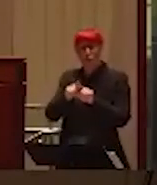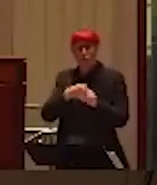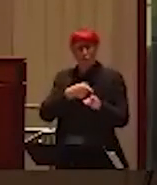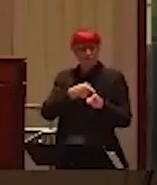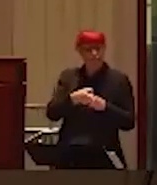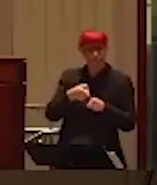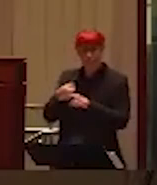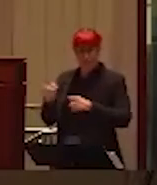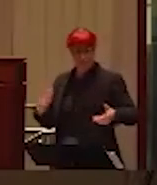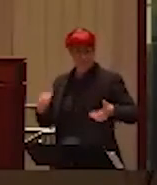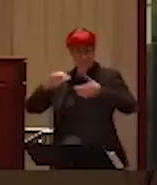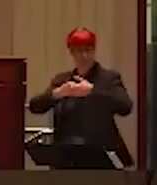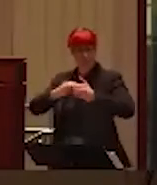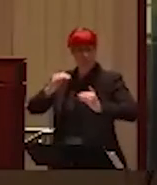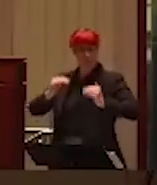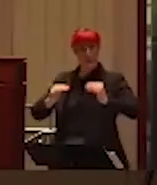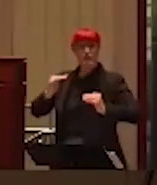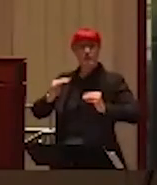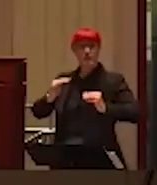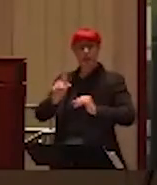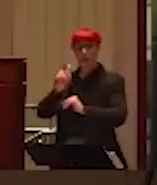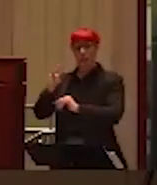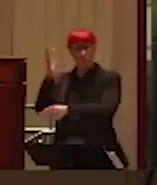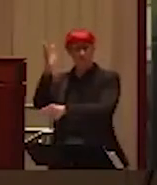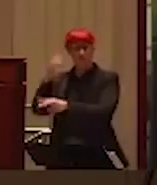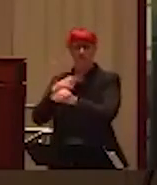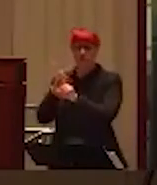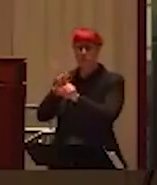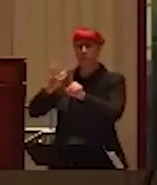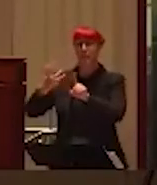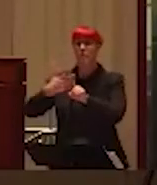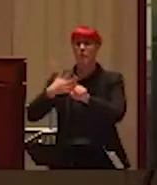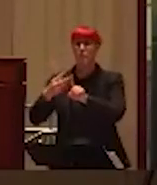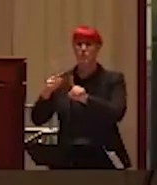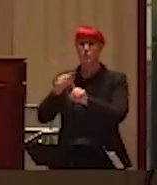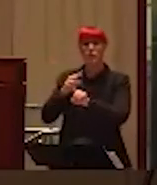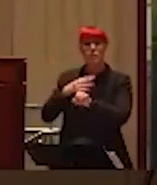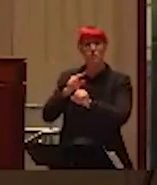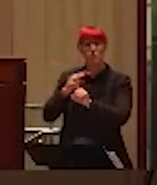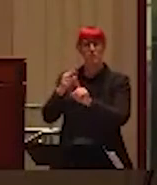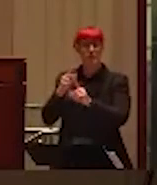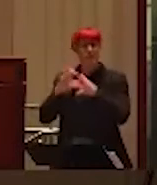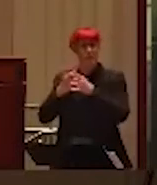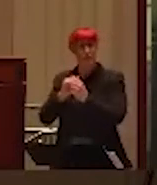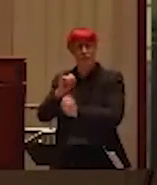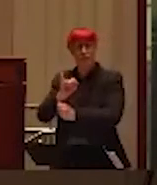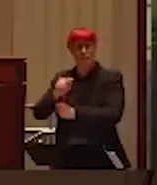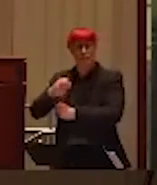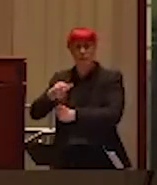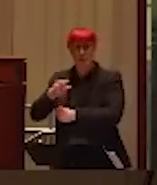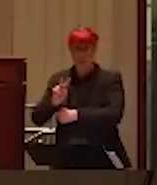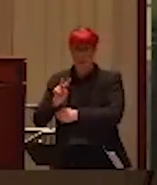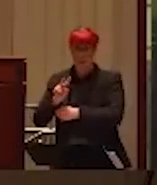a little bit later in my lecture where I come from, what my perspective is on intimate partner violence and why I believe that